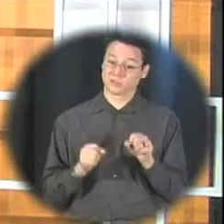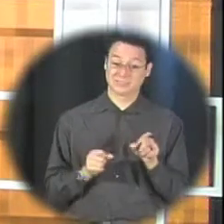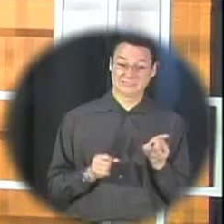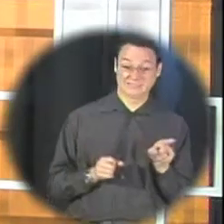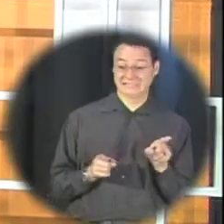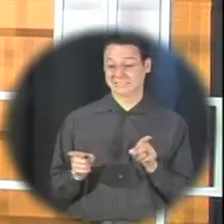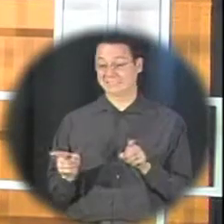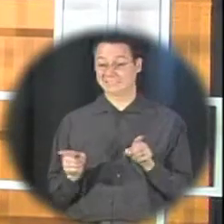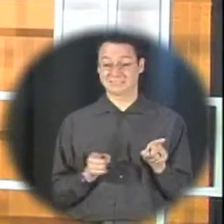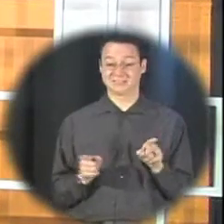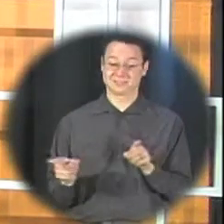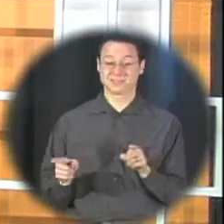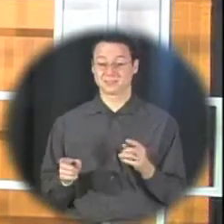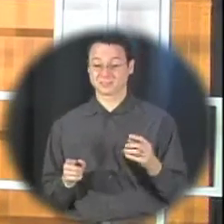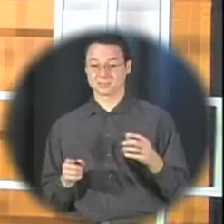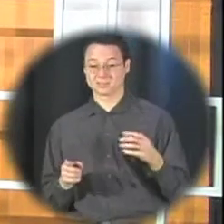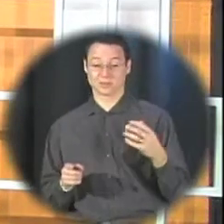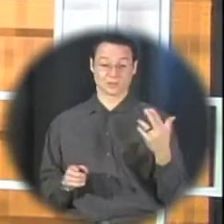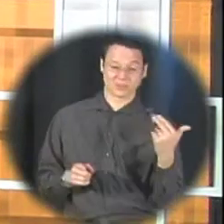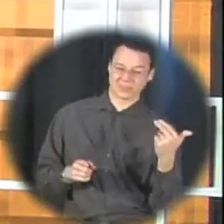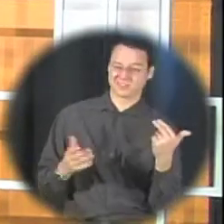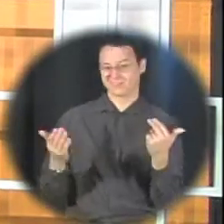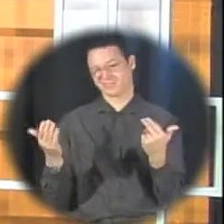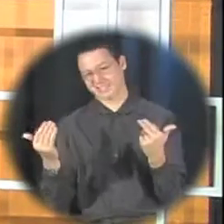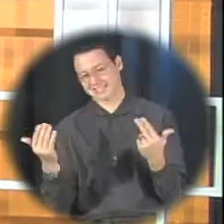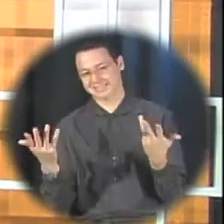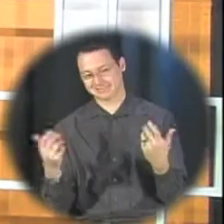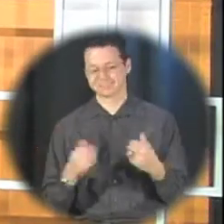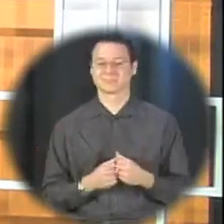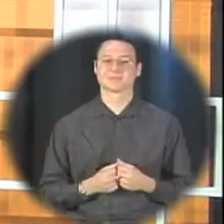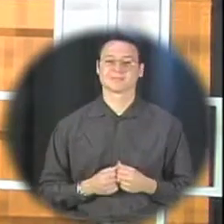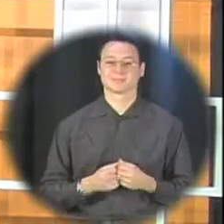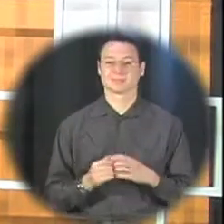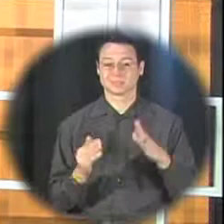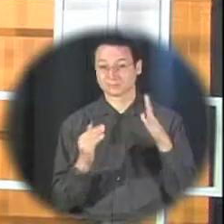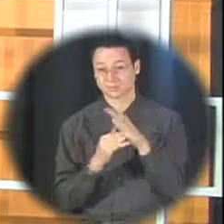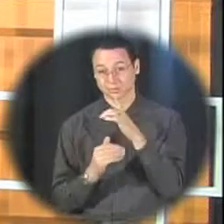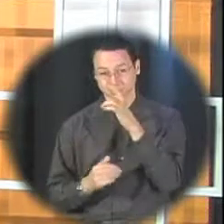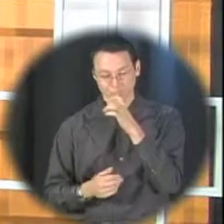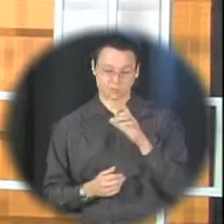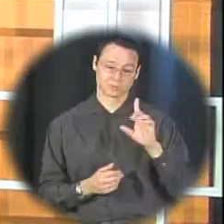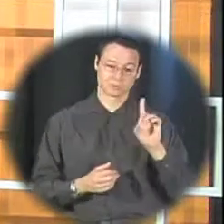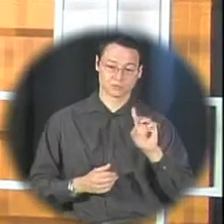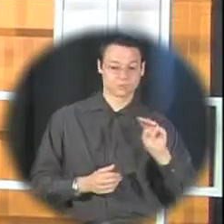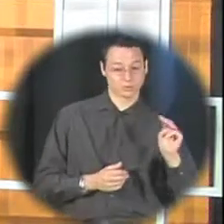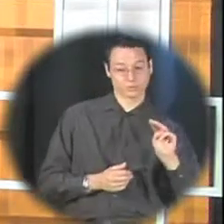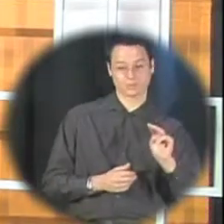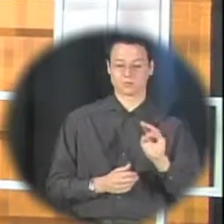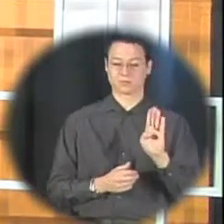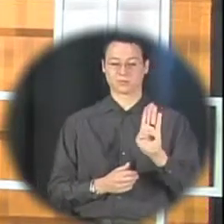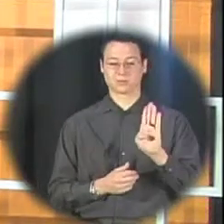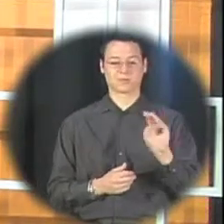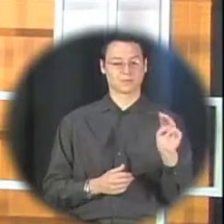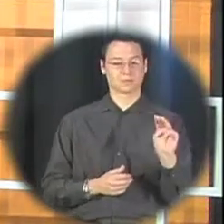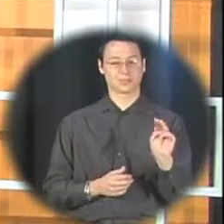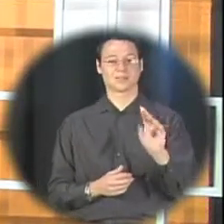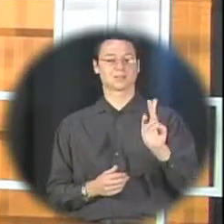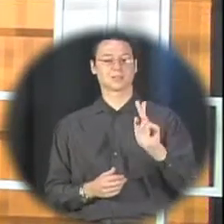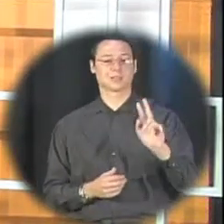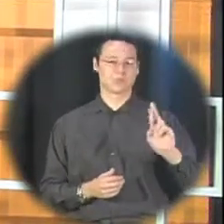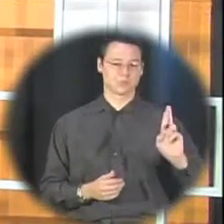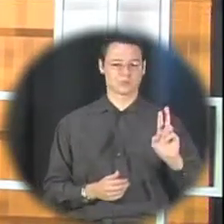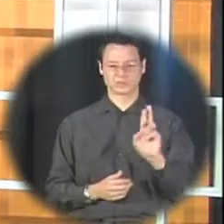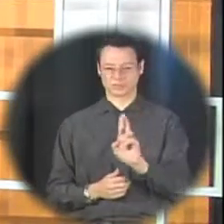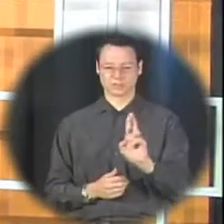15 boom 13. top performances were Dora Mitovic, Brenna Meehan, Katie Rose and Rachel